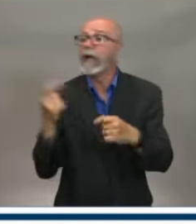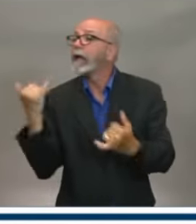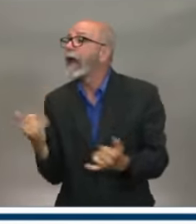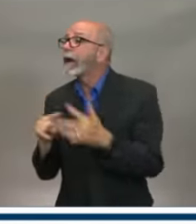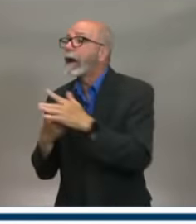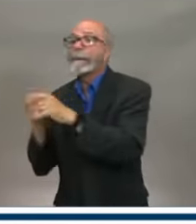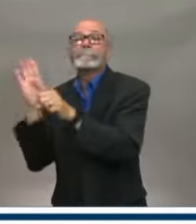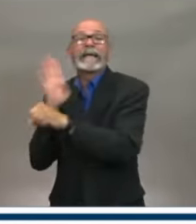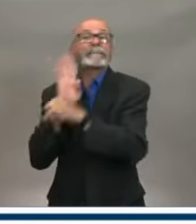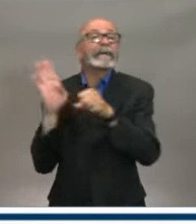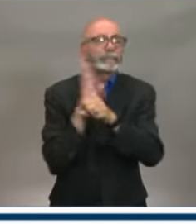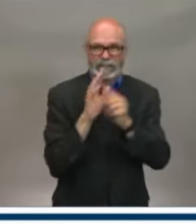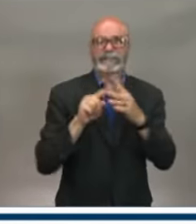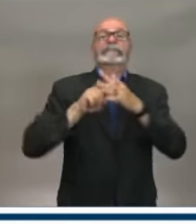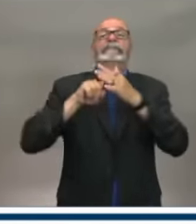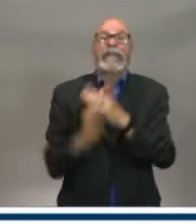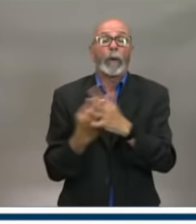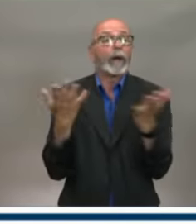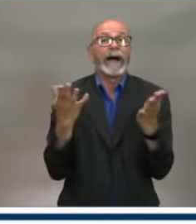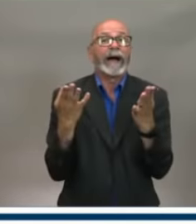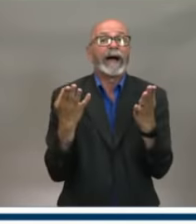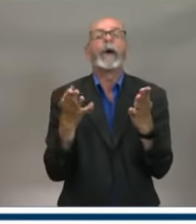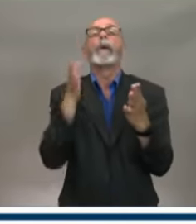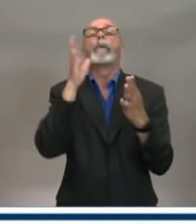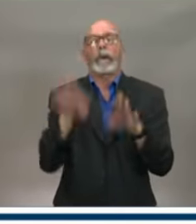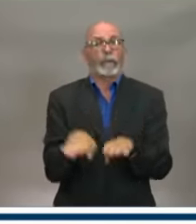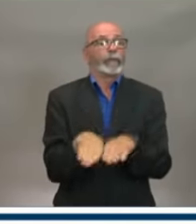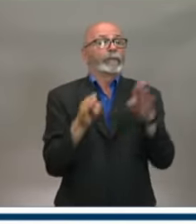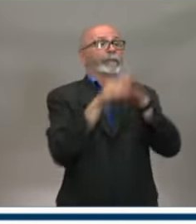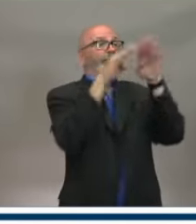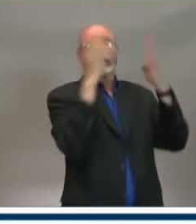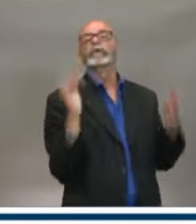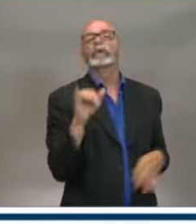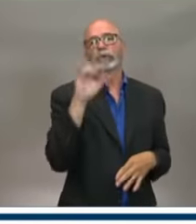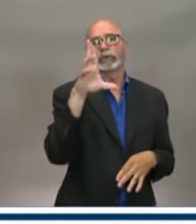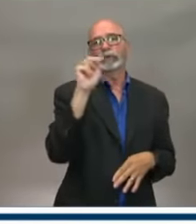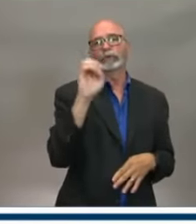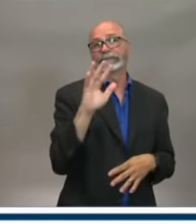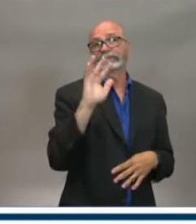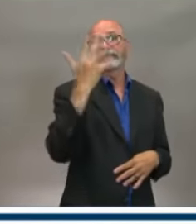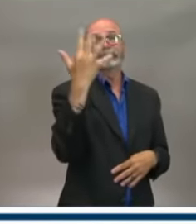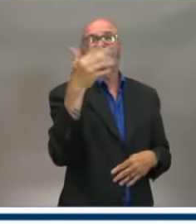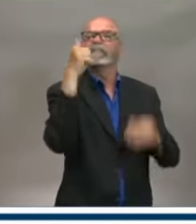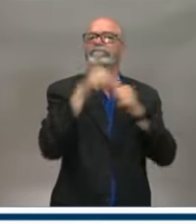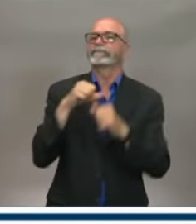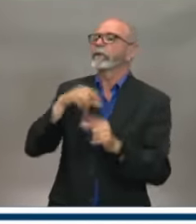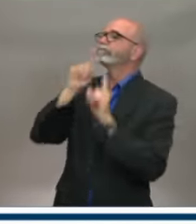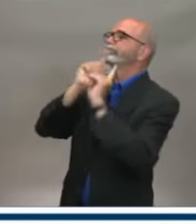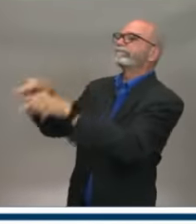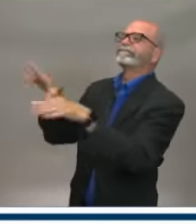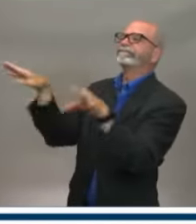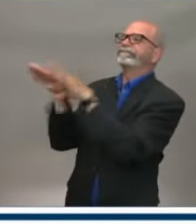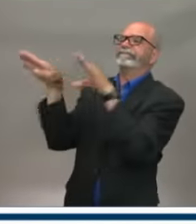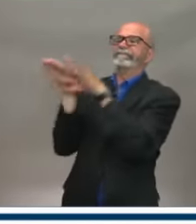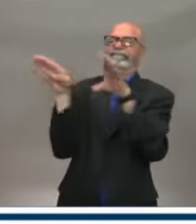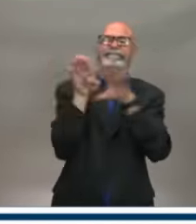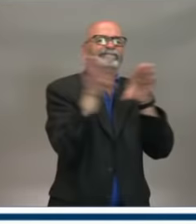Effective June 5th, most businesses that were required to close under the public health order can reopen.